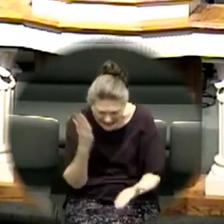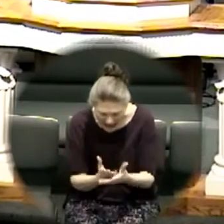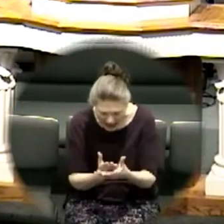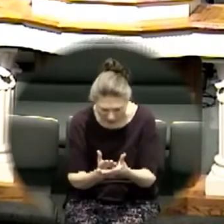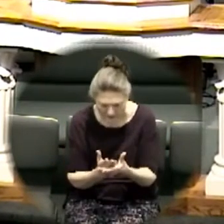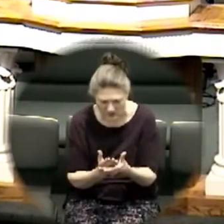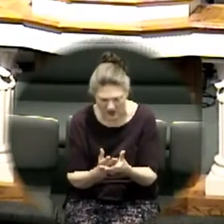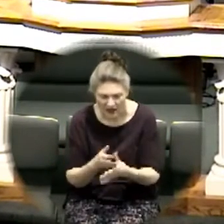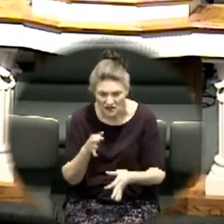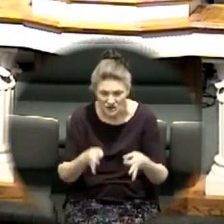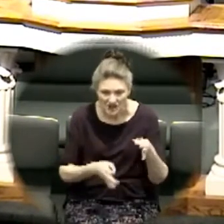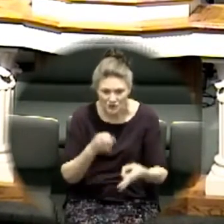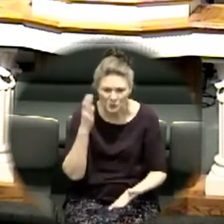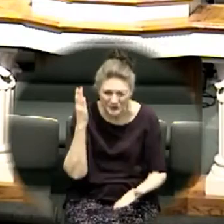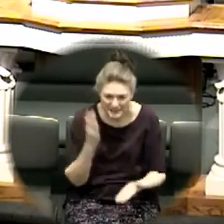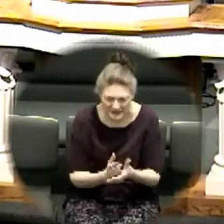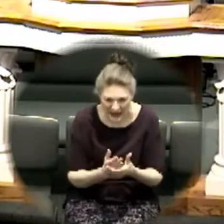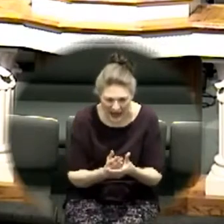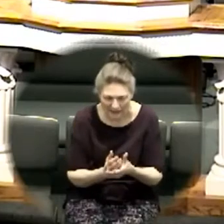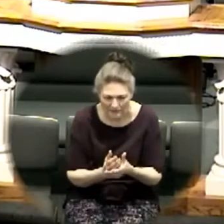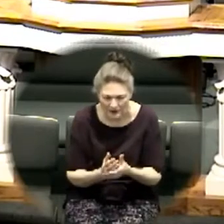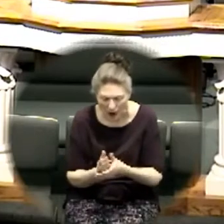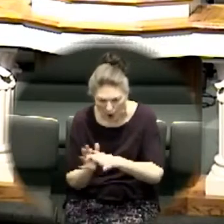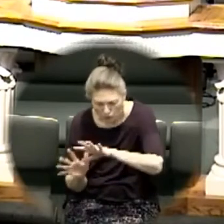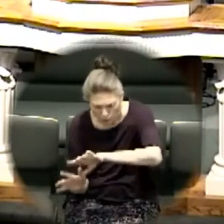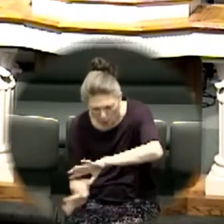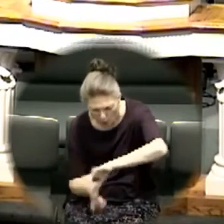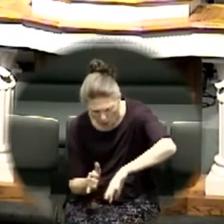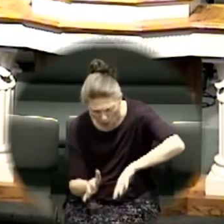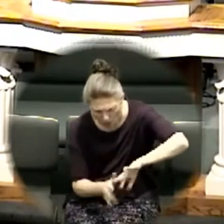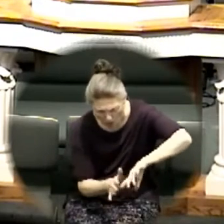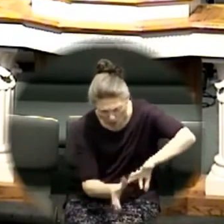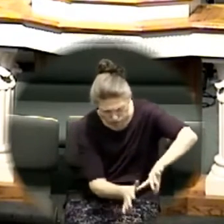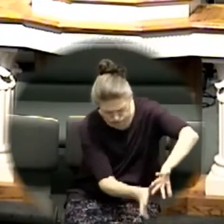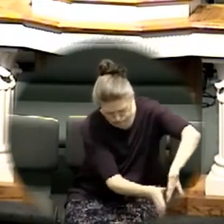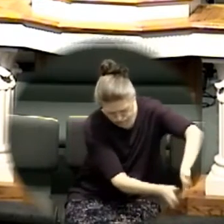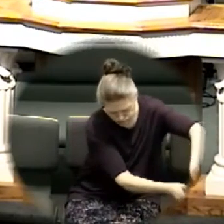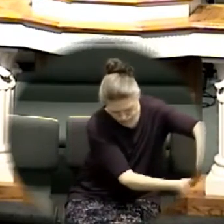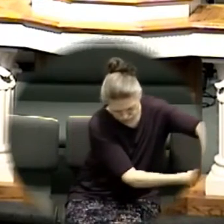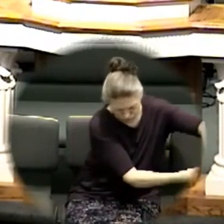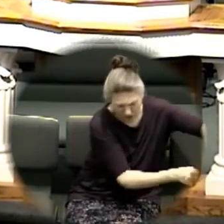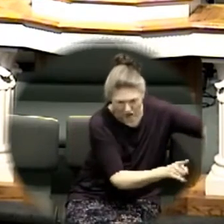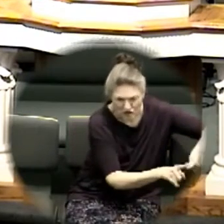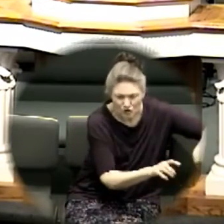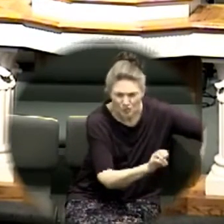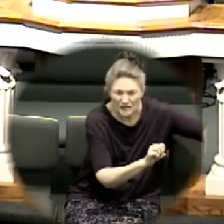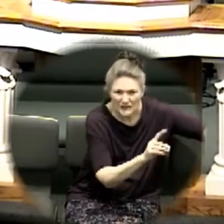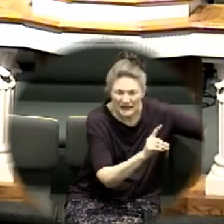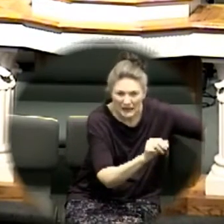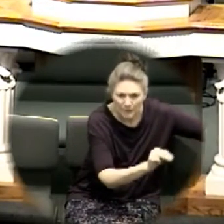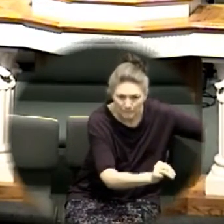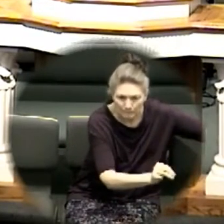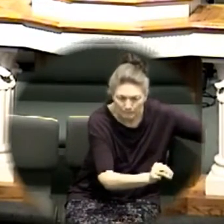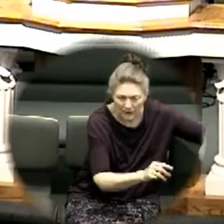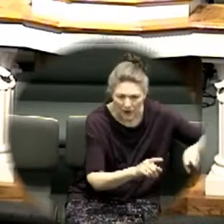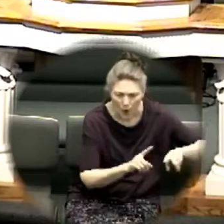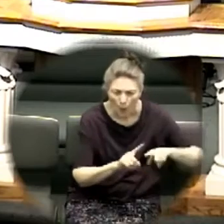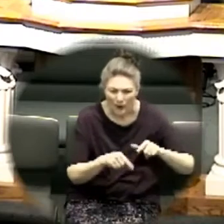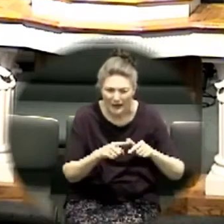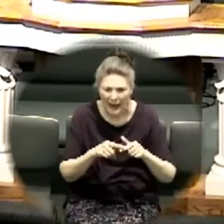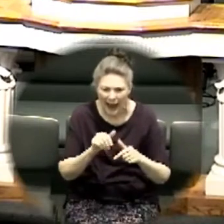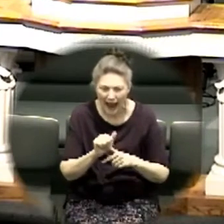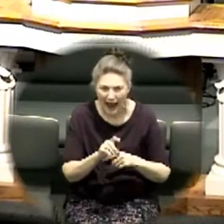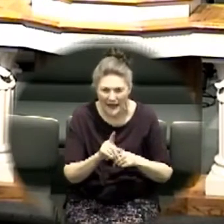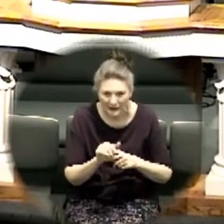it was rolled back all the way to the garden of Eden all the way to Adam when Adam took that fruit and